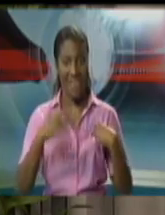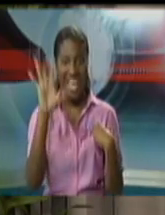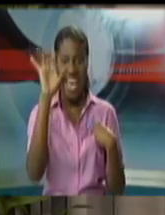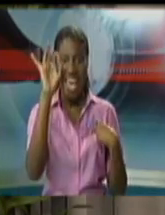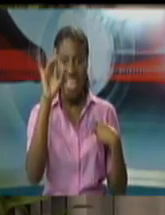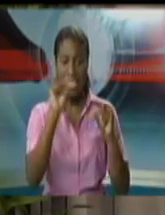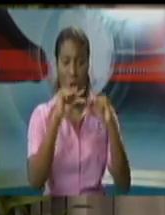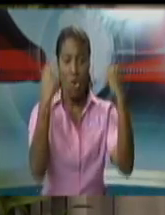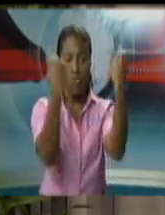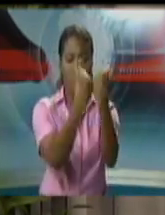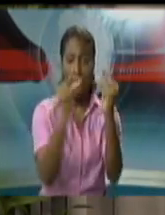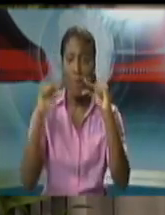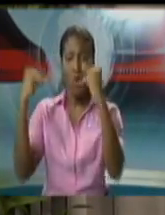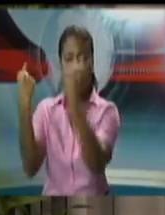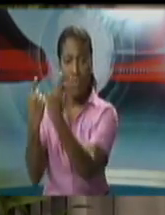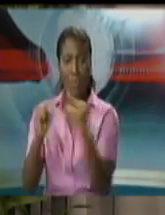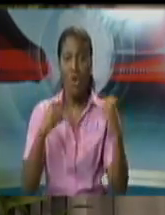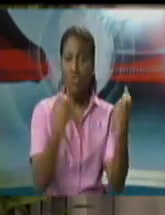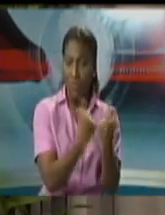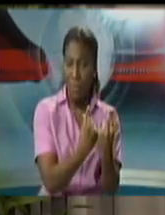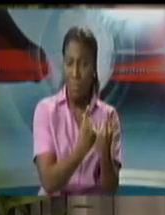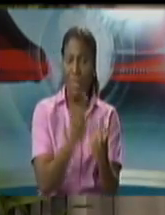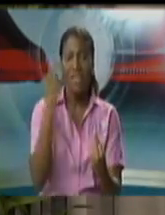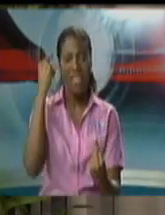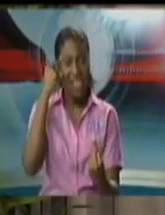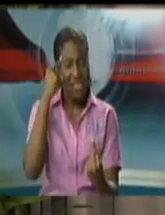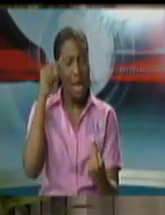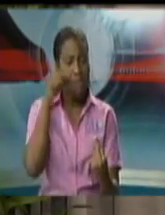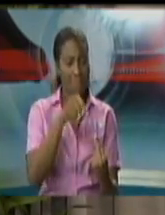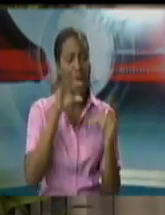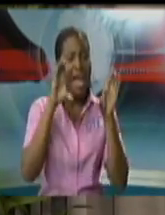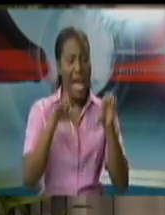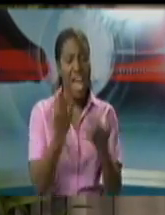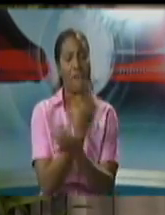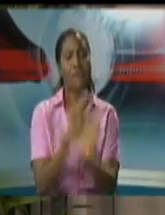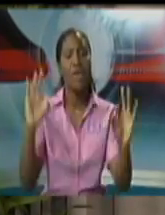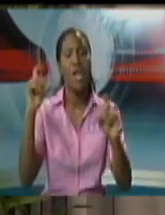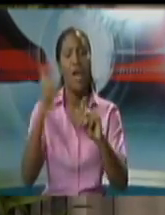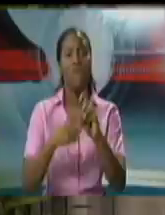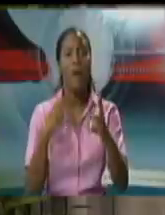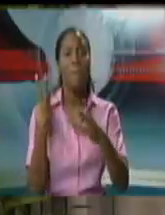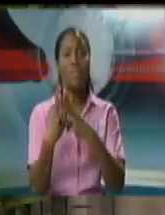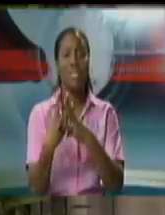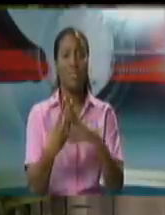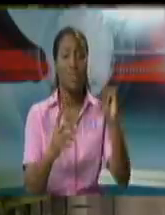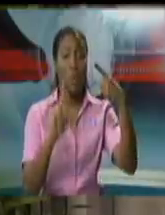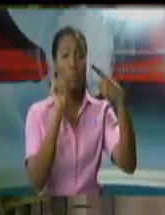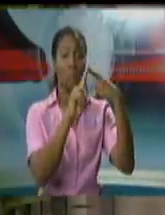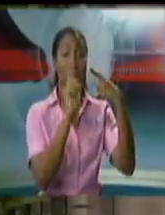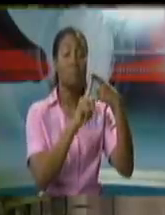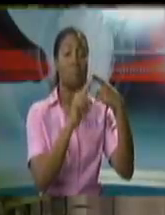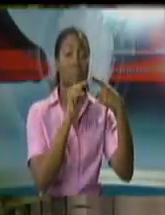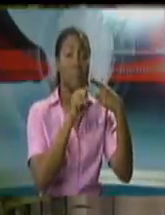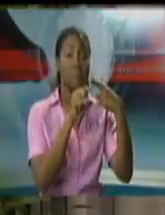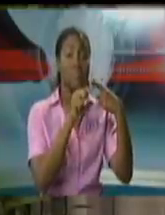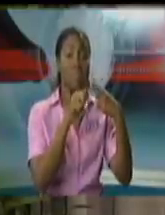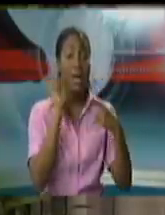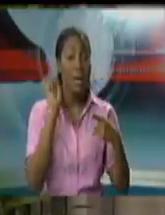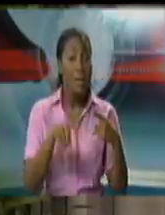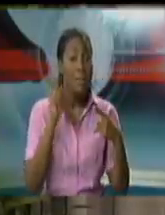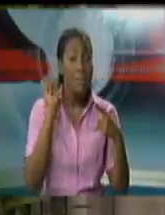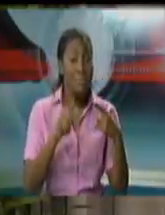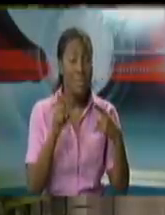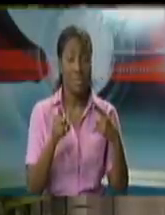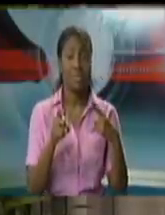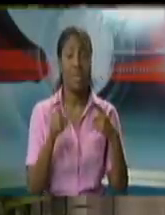for whom we could consider release out of prison. Number one, there is a very strict requirement that